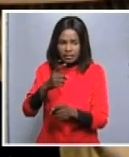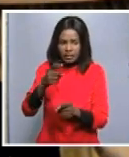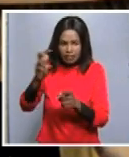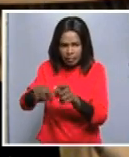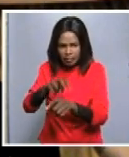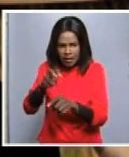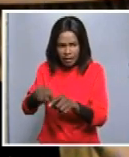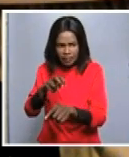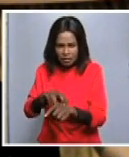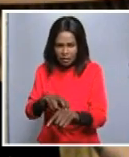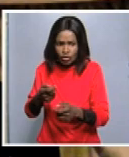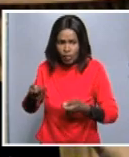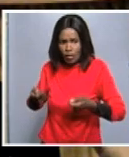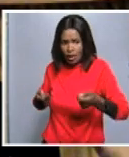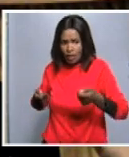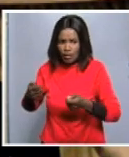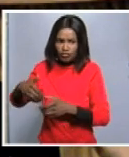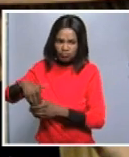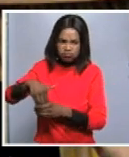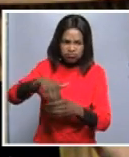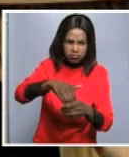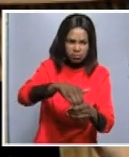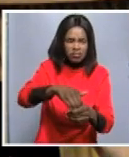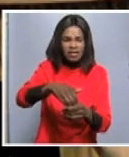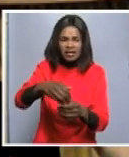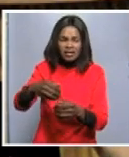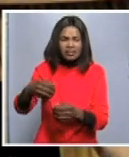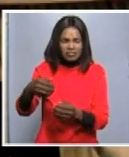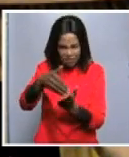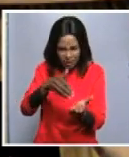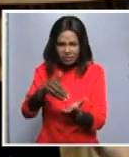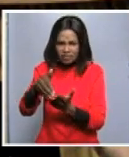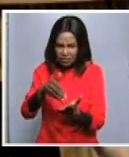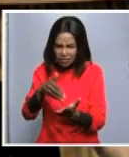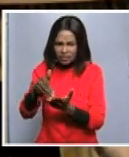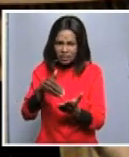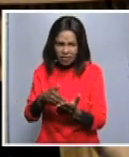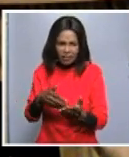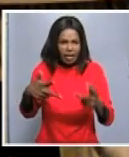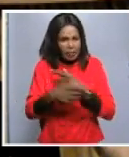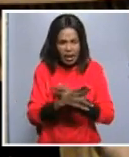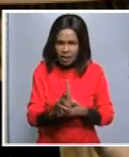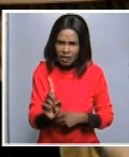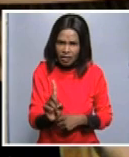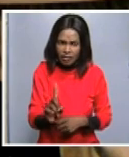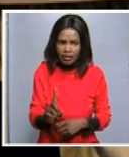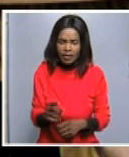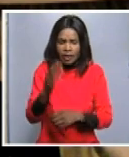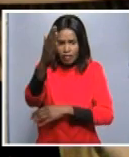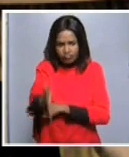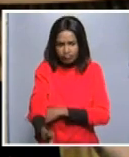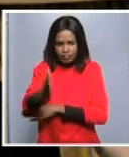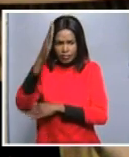to supply of export requirements so we our borders remain open